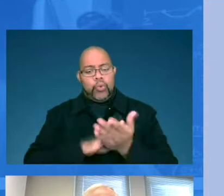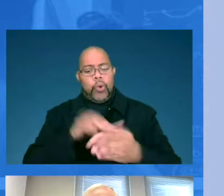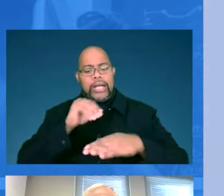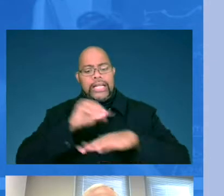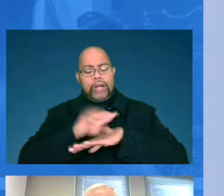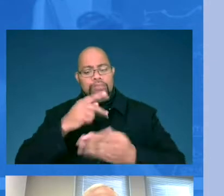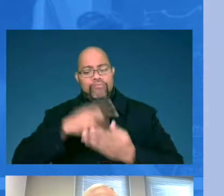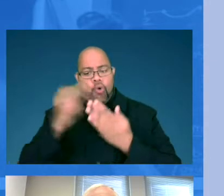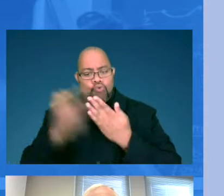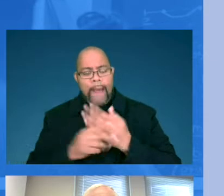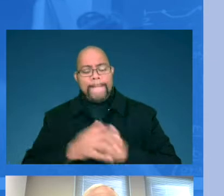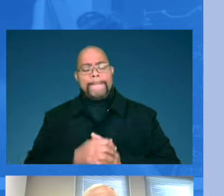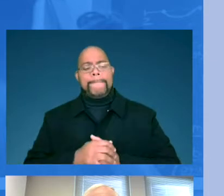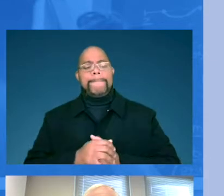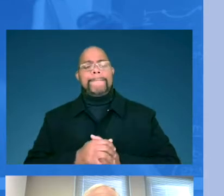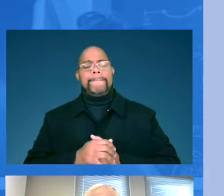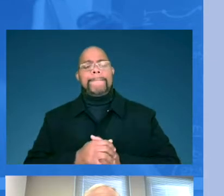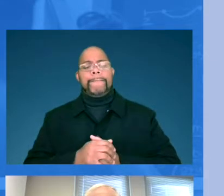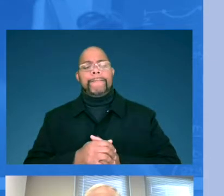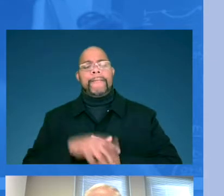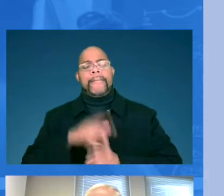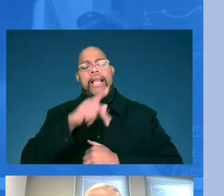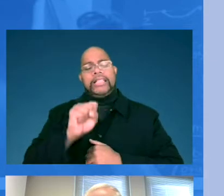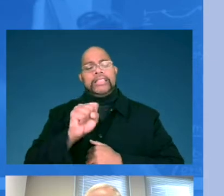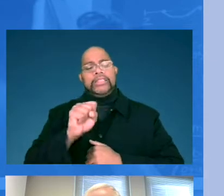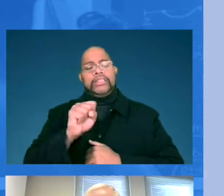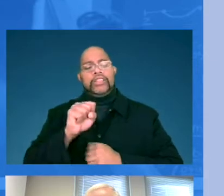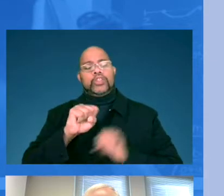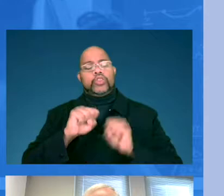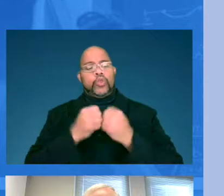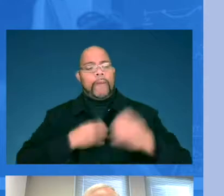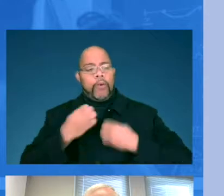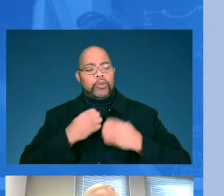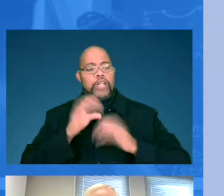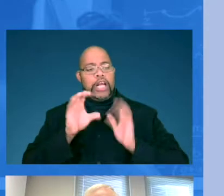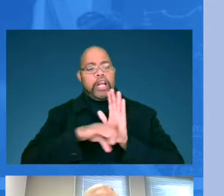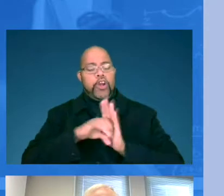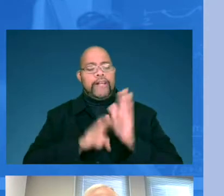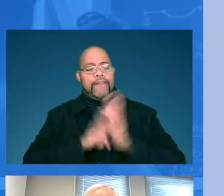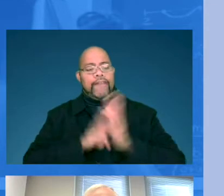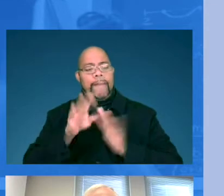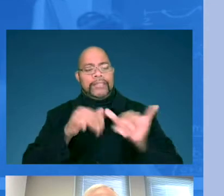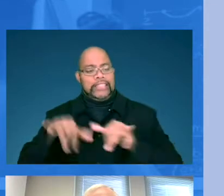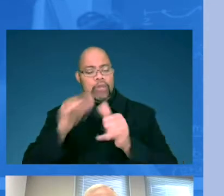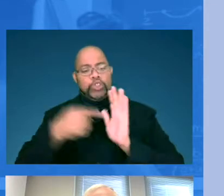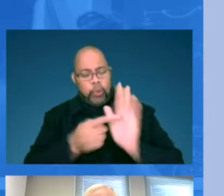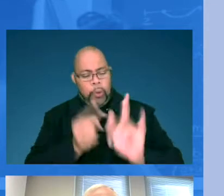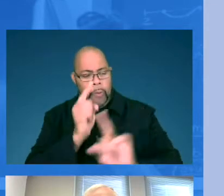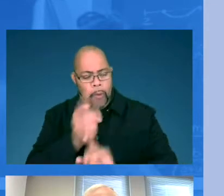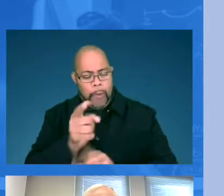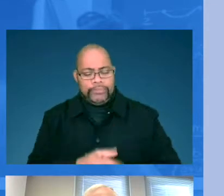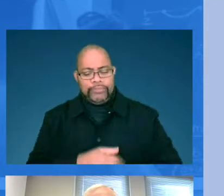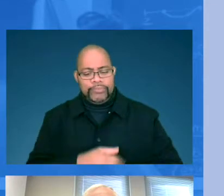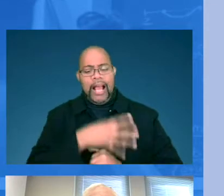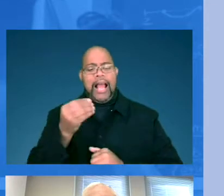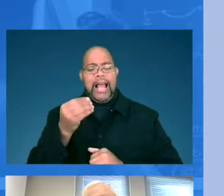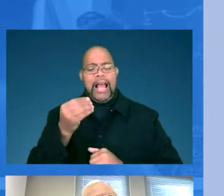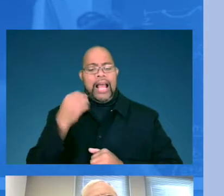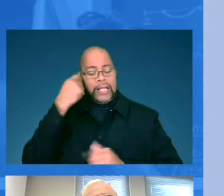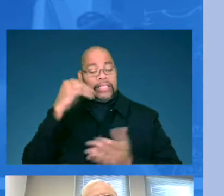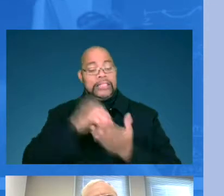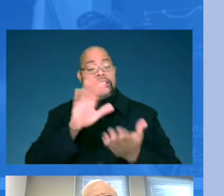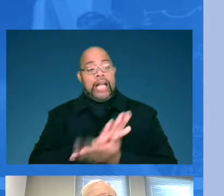our Kansas social-emotional character development standards that I'll show you in a moment, and a document that helps